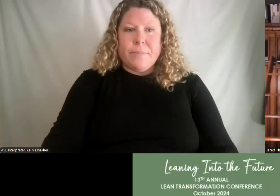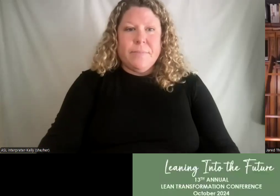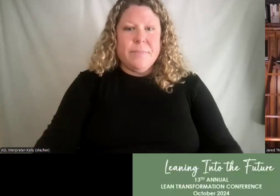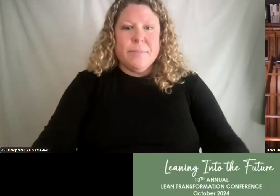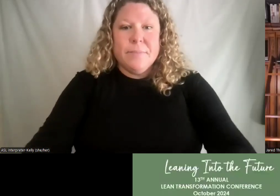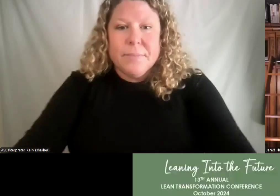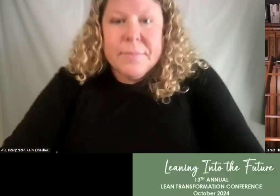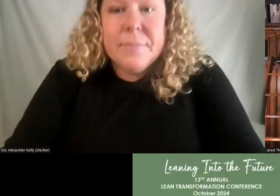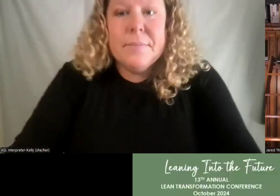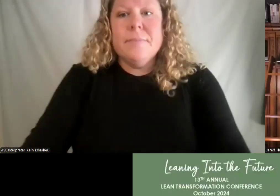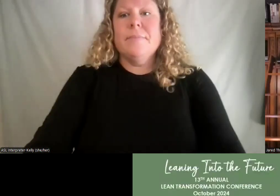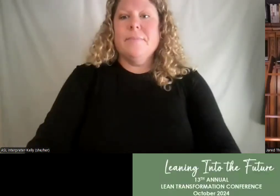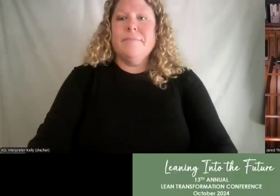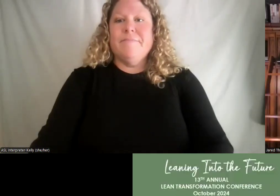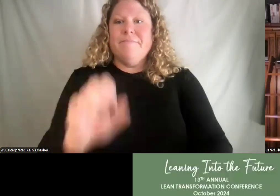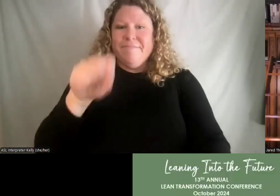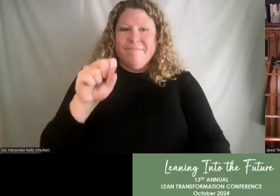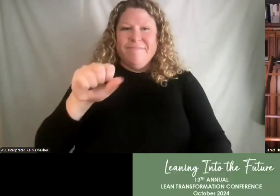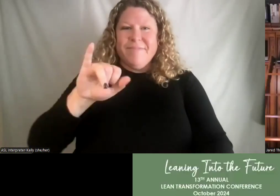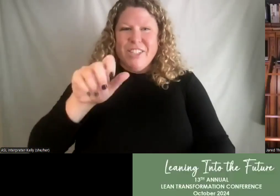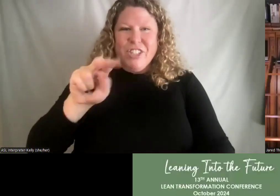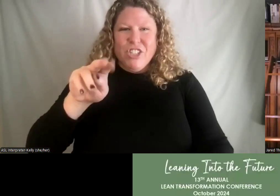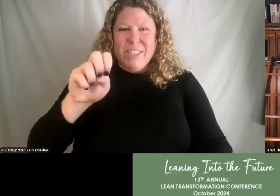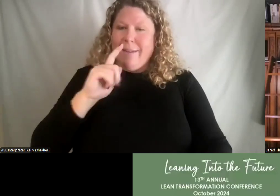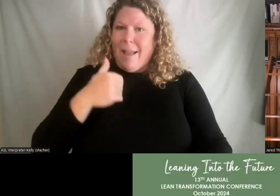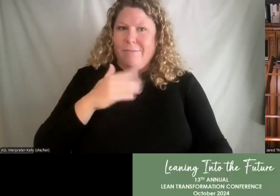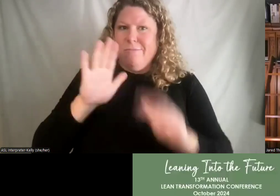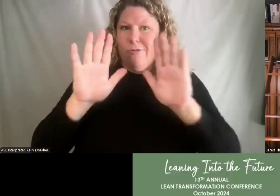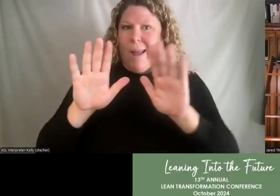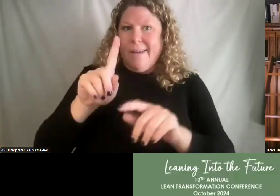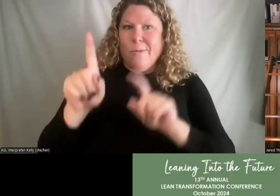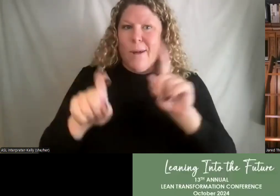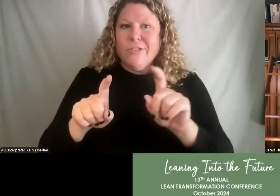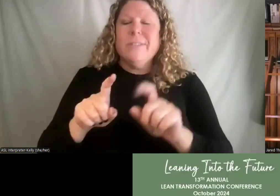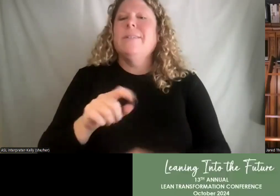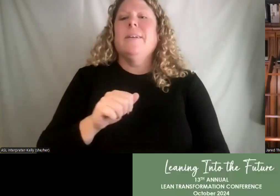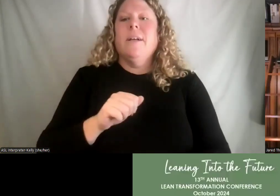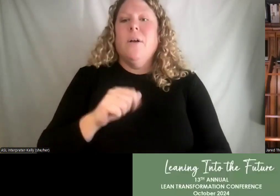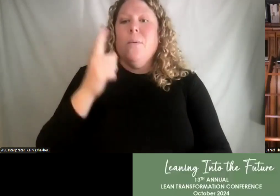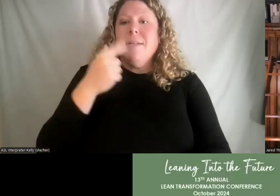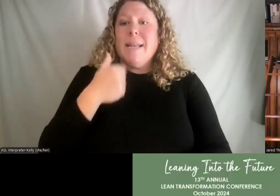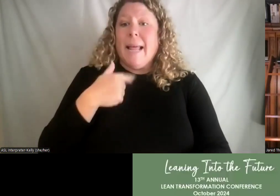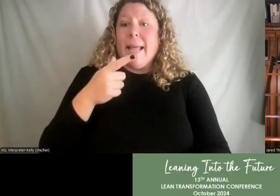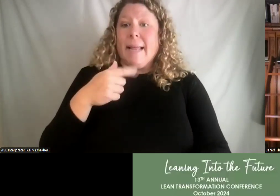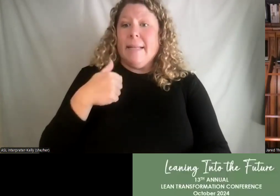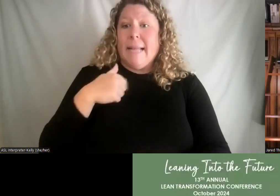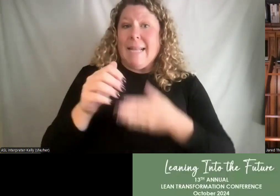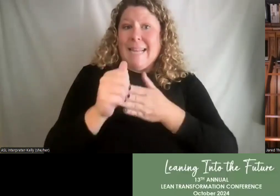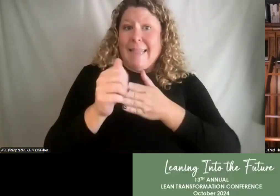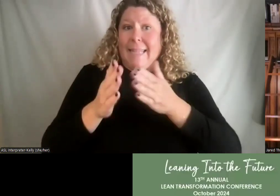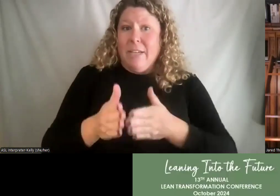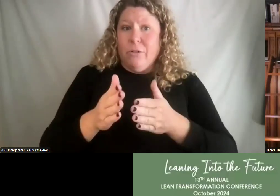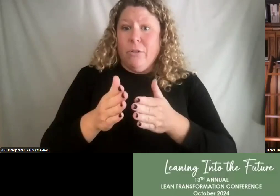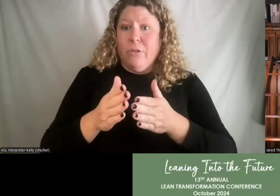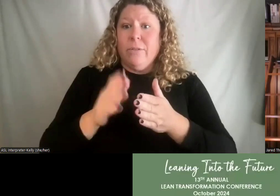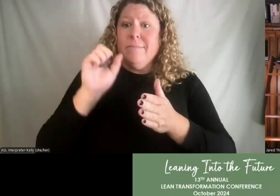Yeah, Jared, there's some great questions in the Q&A. One is, as a leader, I think we strive for